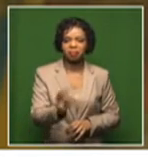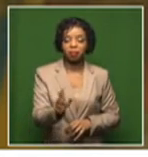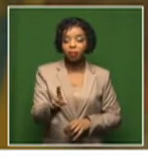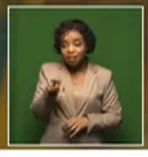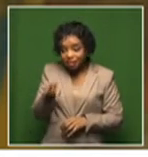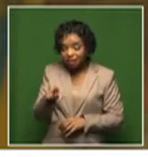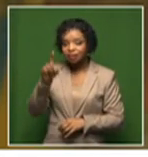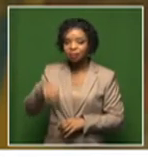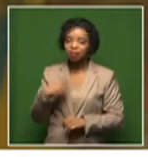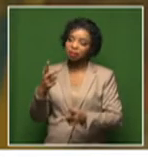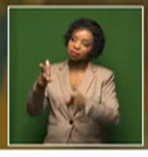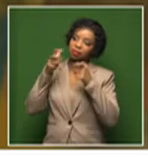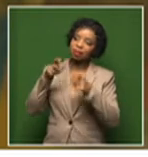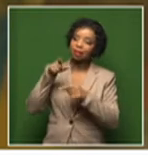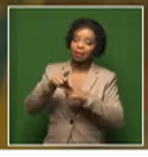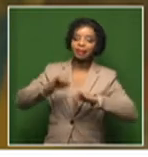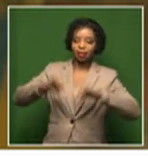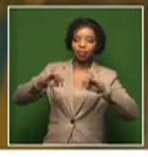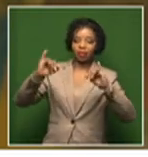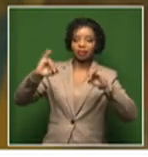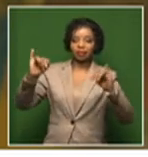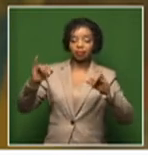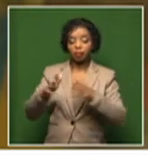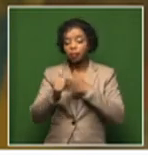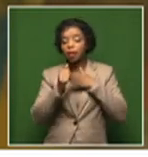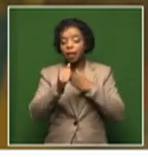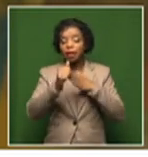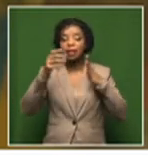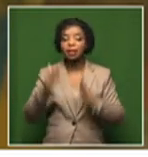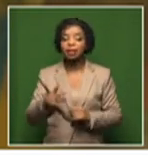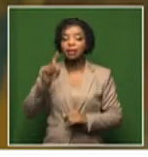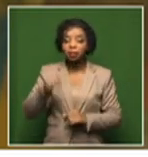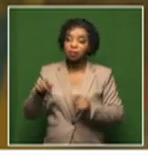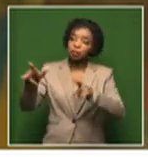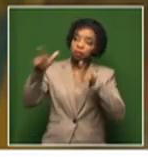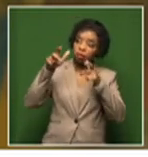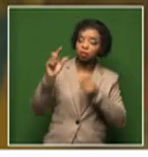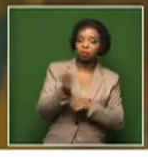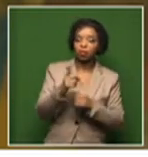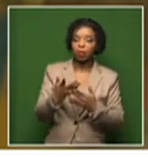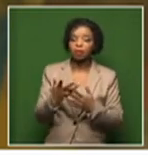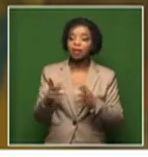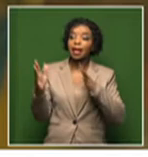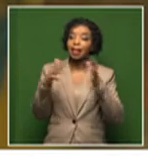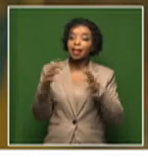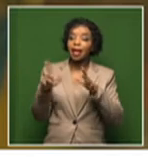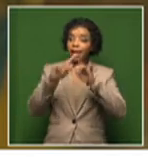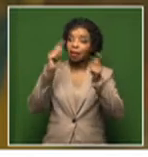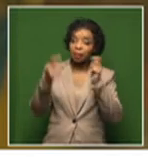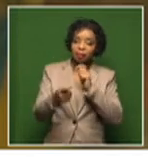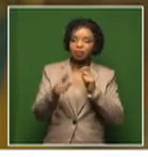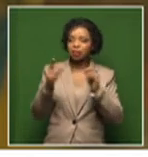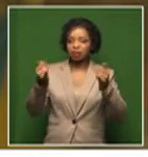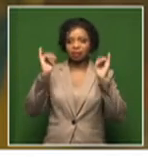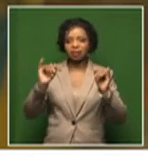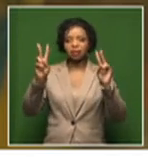a crisis. Leaders must realize that the climate change issue is an urgent issue. It is a serious issue. And